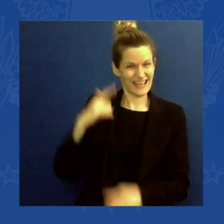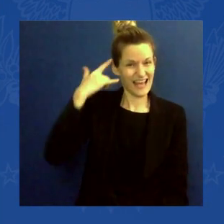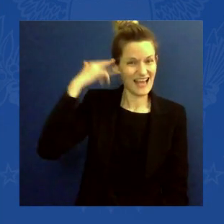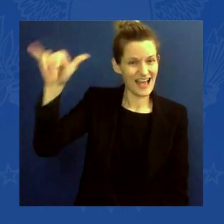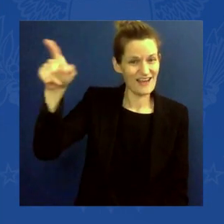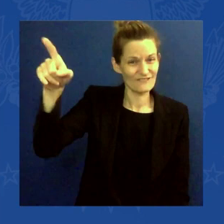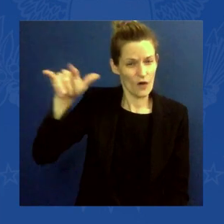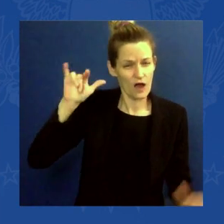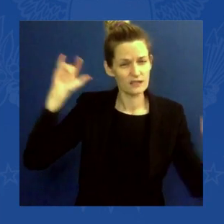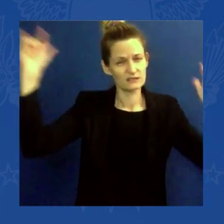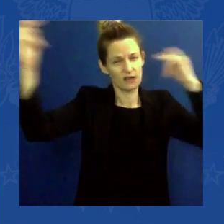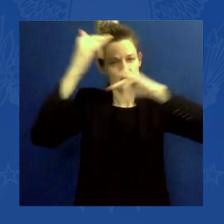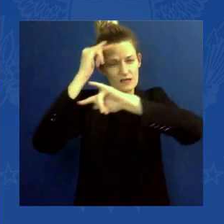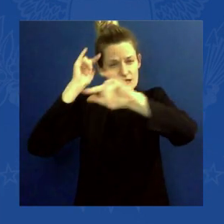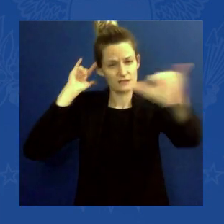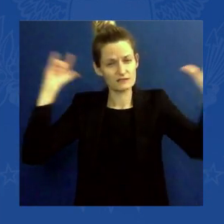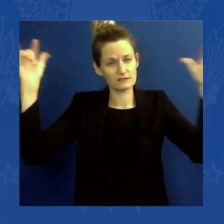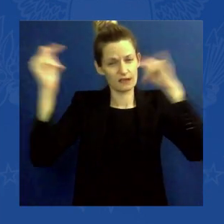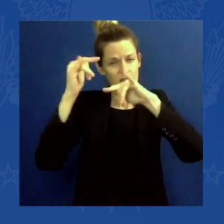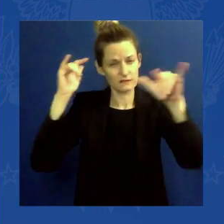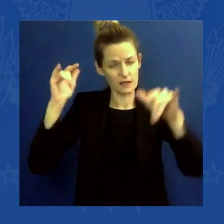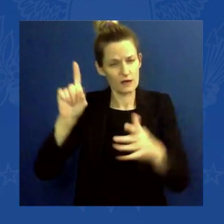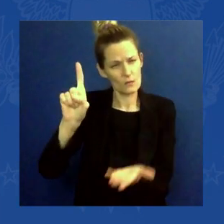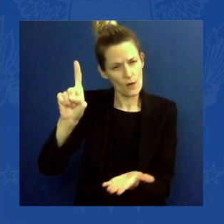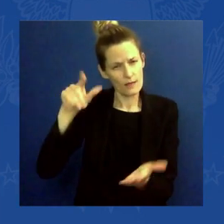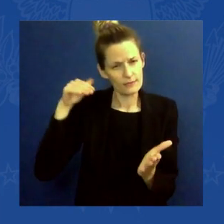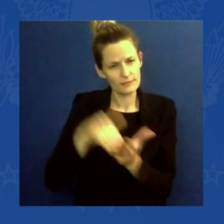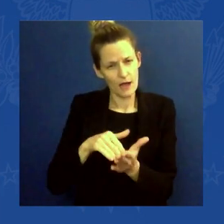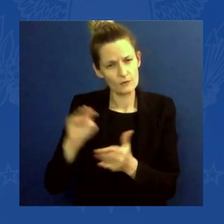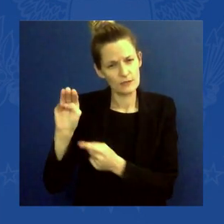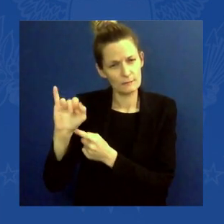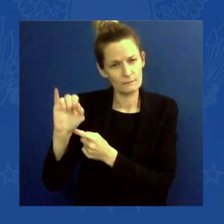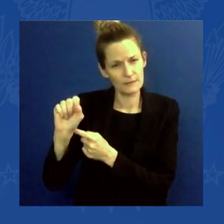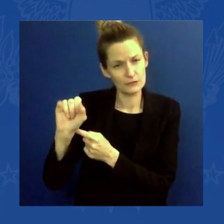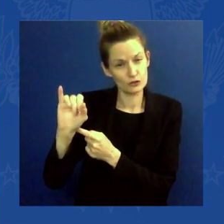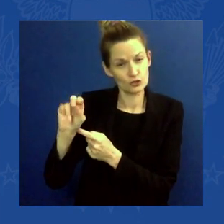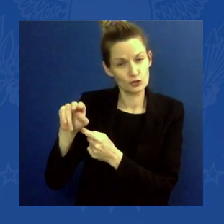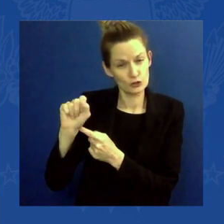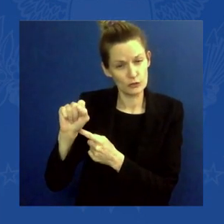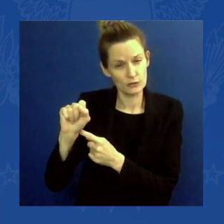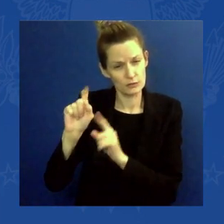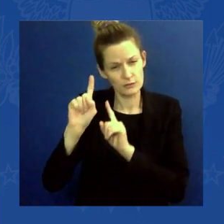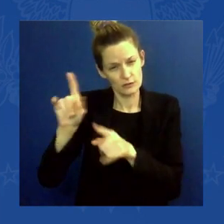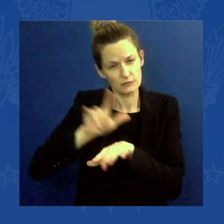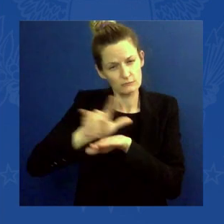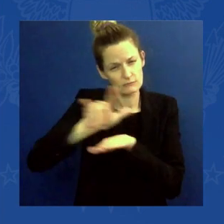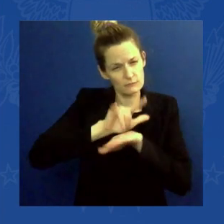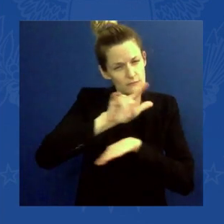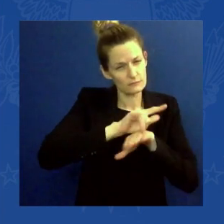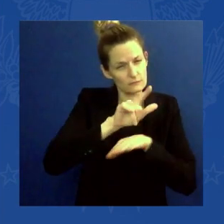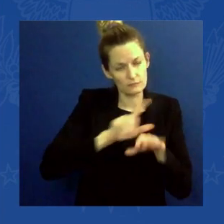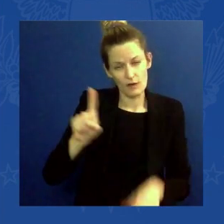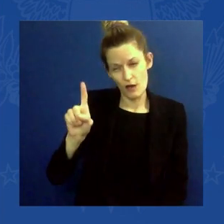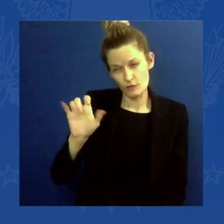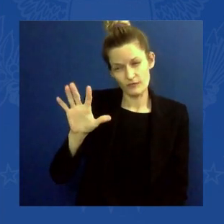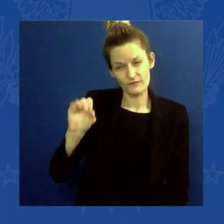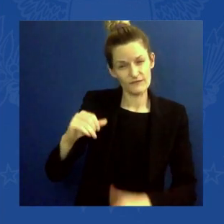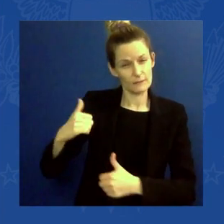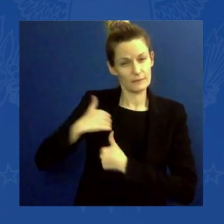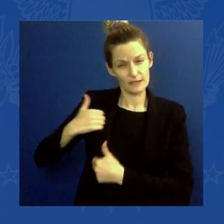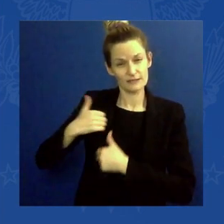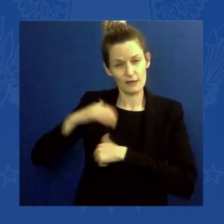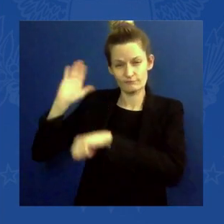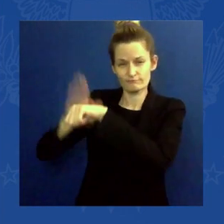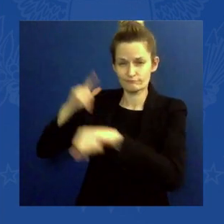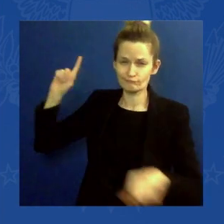250 active duty military troops on the ground at Dixie Fire in